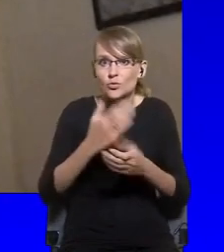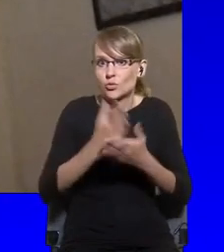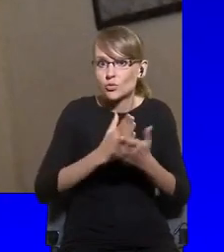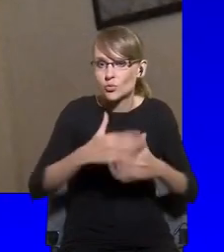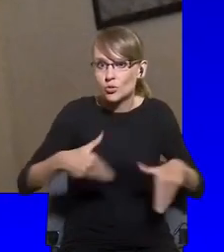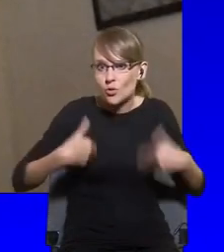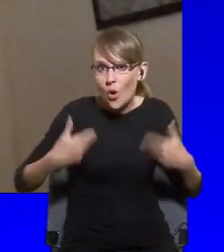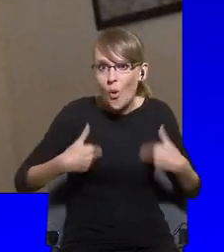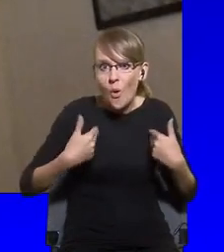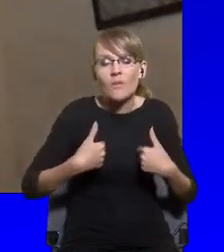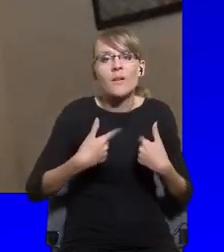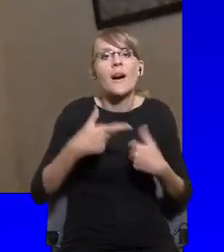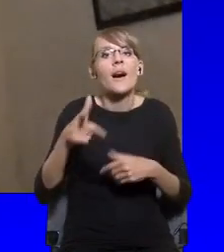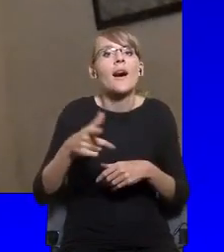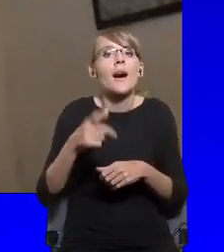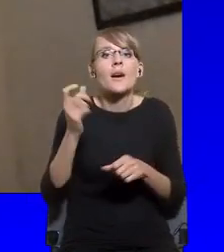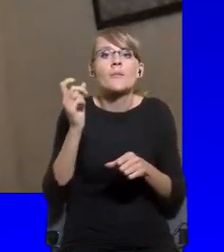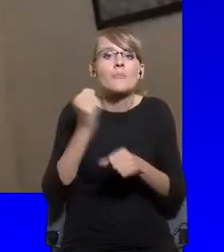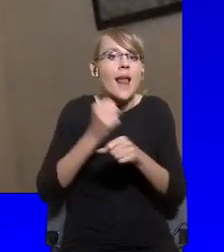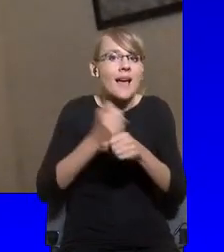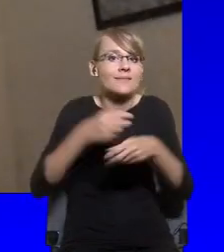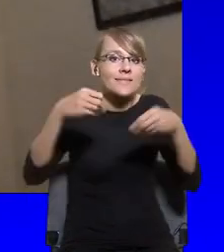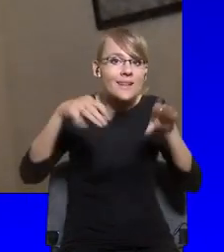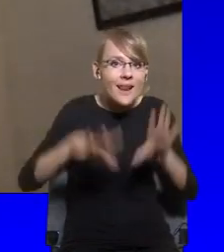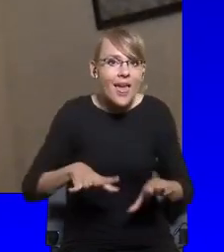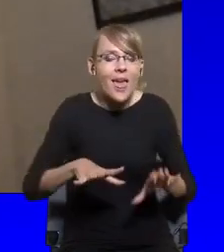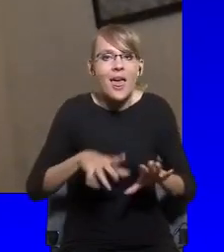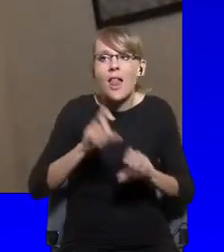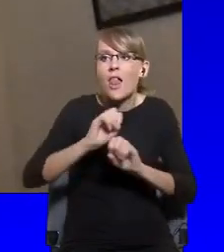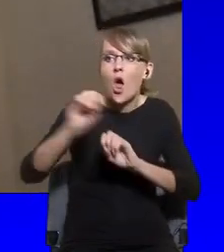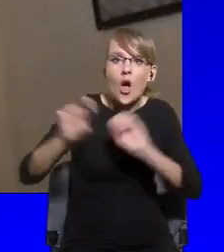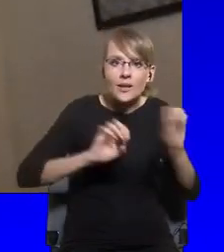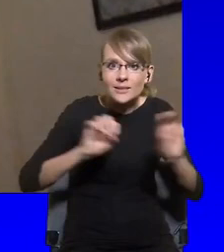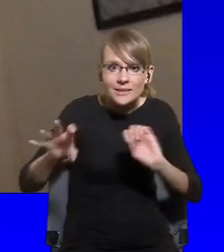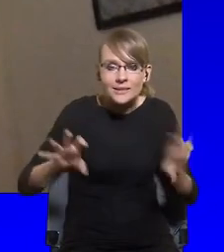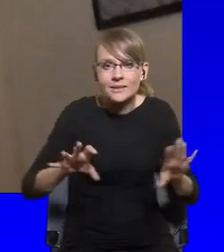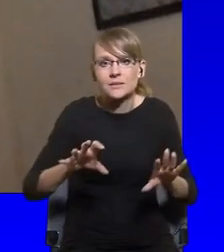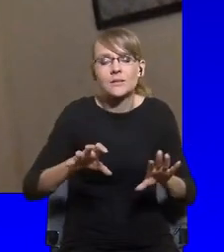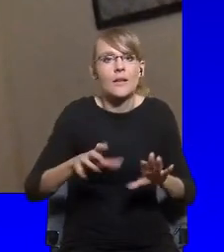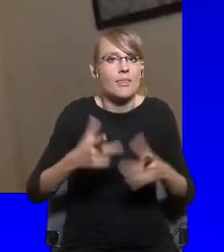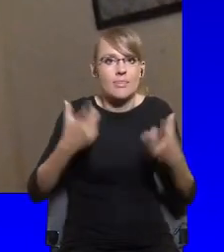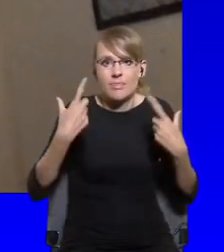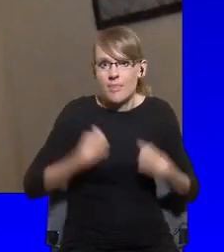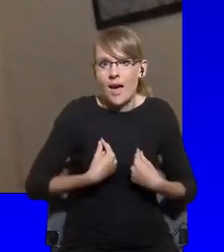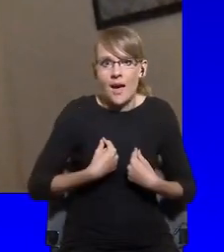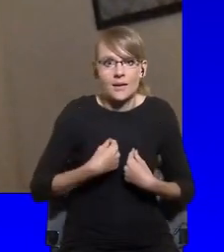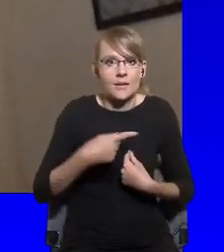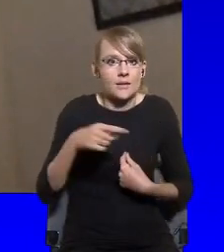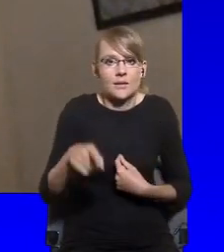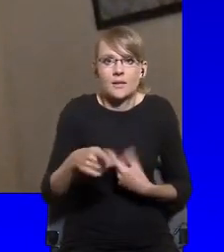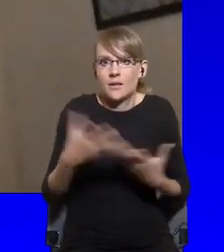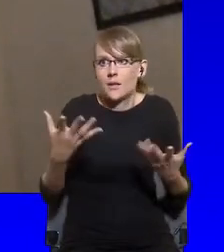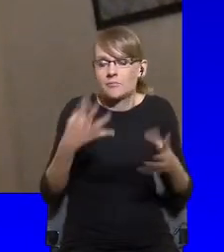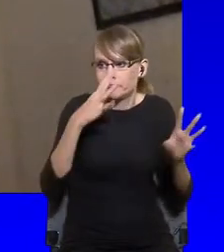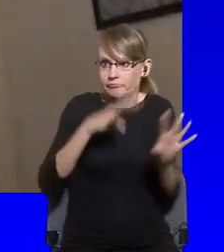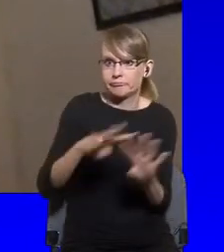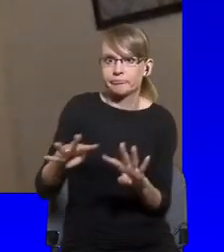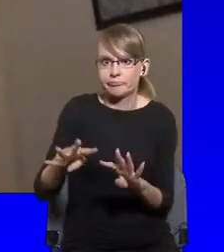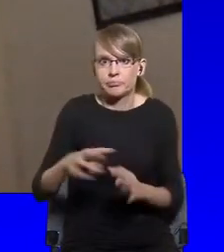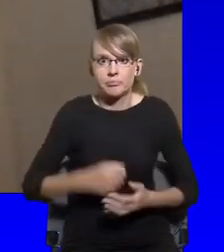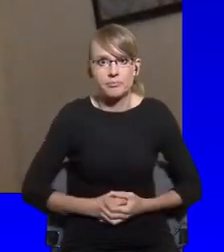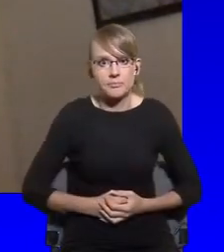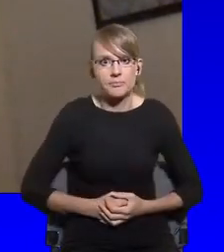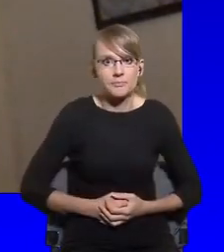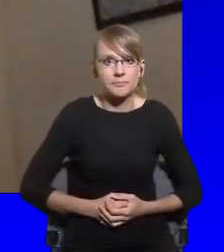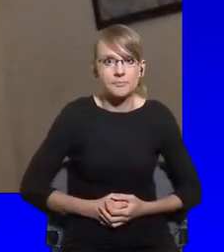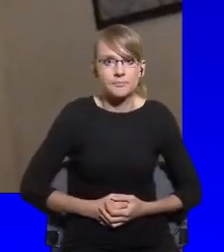and keep societies going. And I think that the fact that domestic institutions